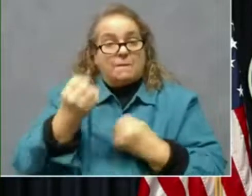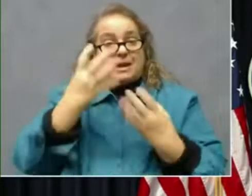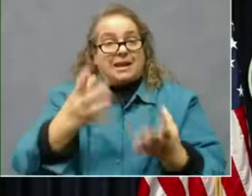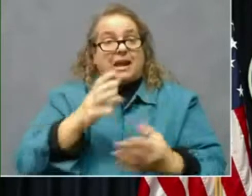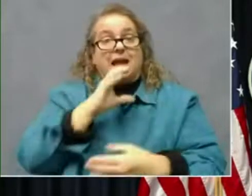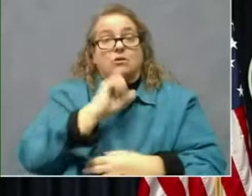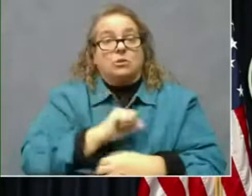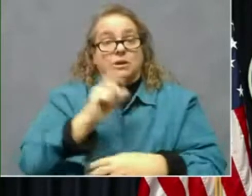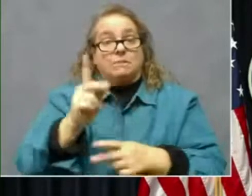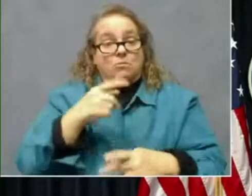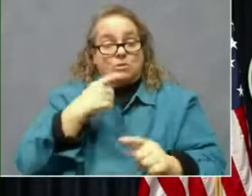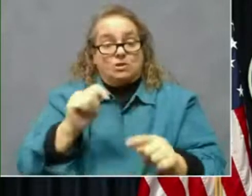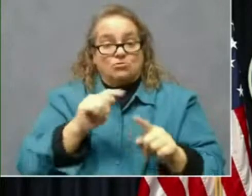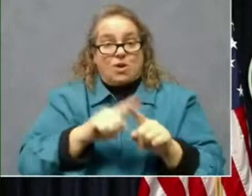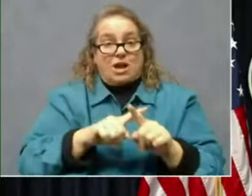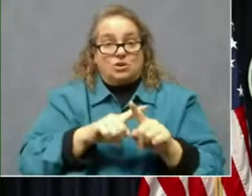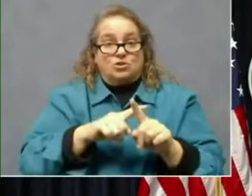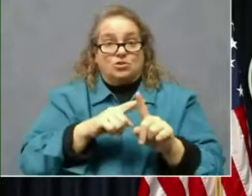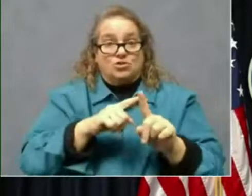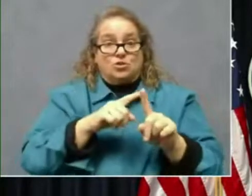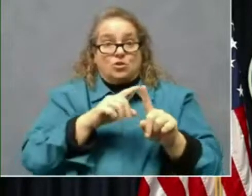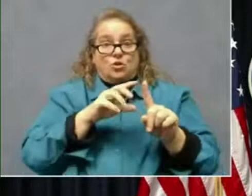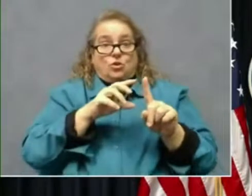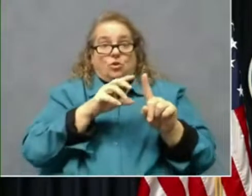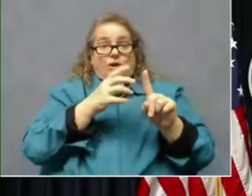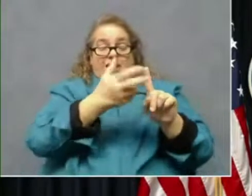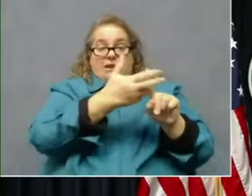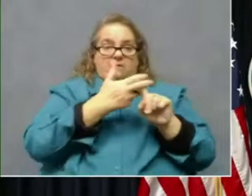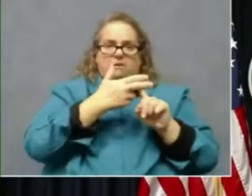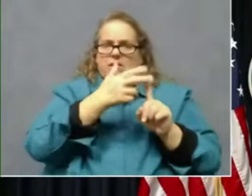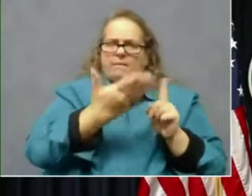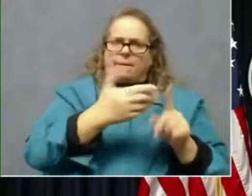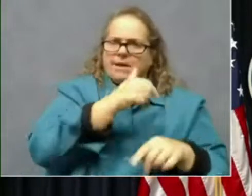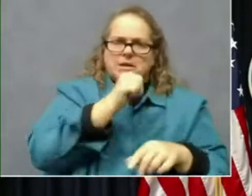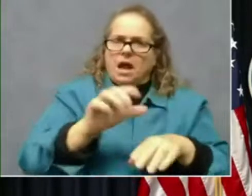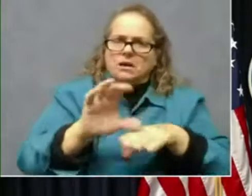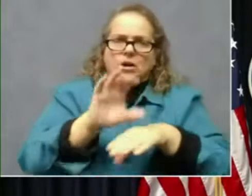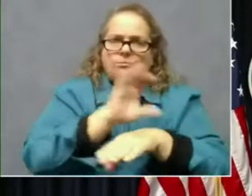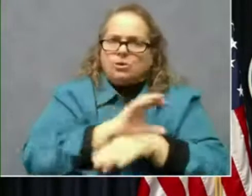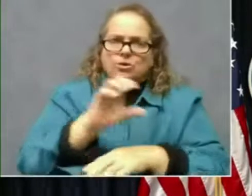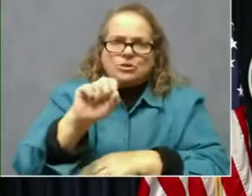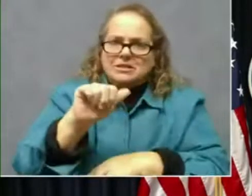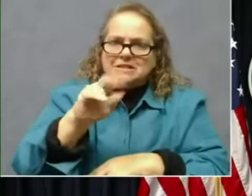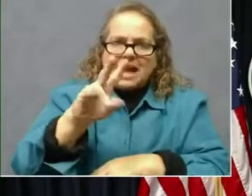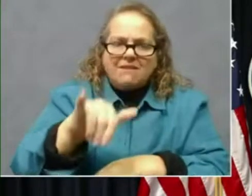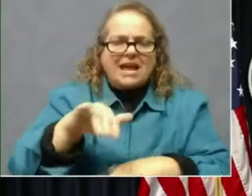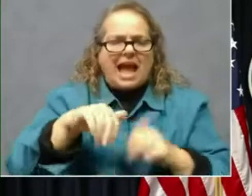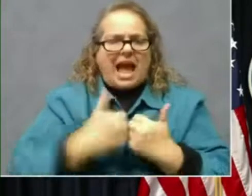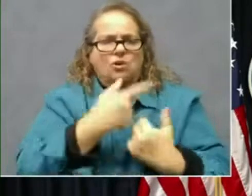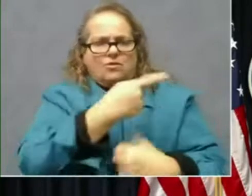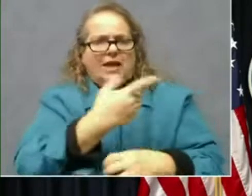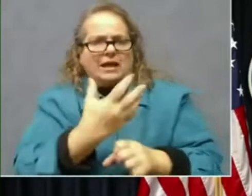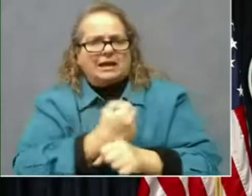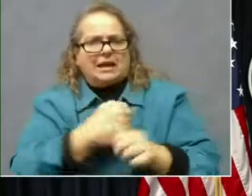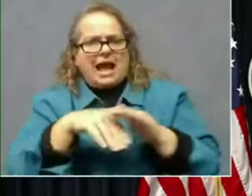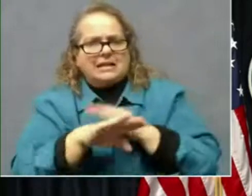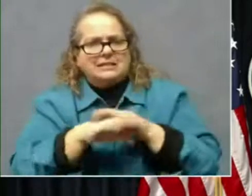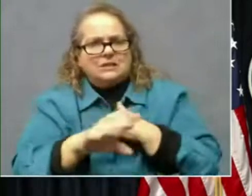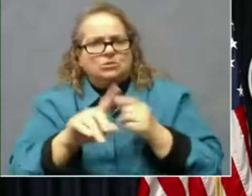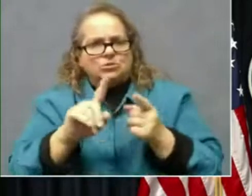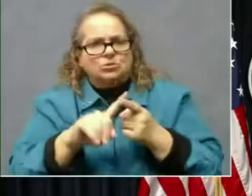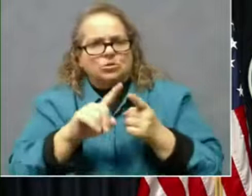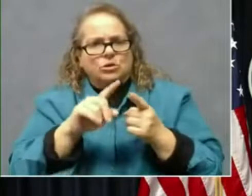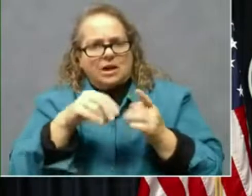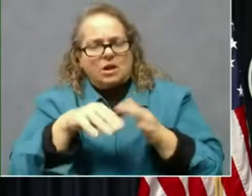trying to reach may not be as computer savvy. And how do they kind of get access to this in a way that we avoid